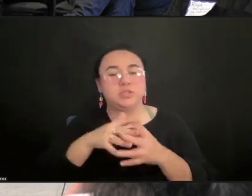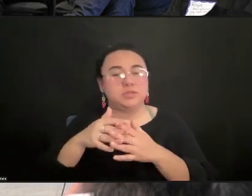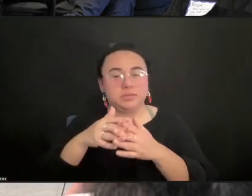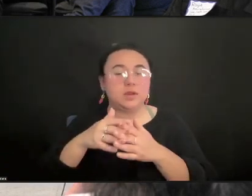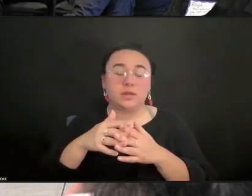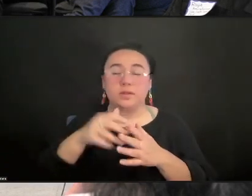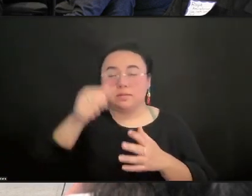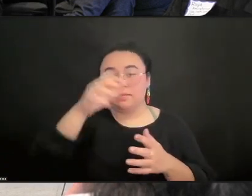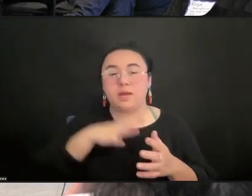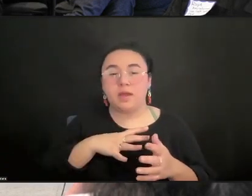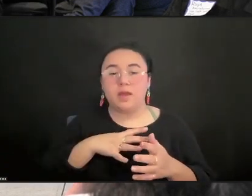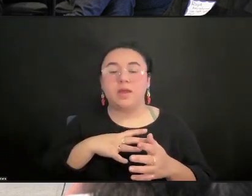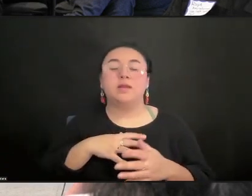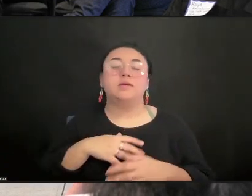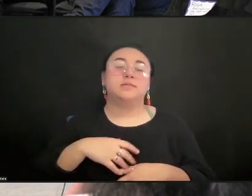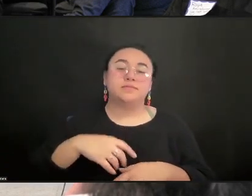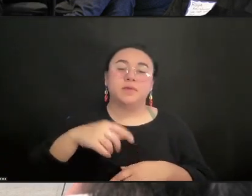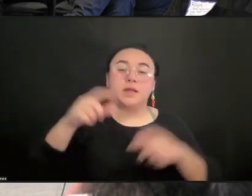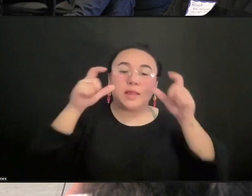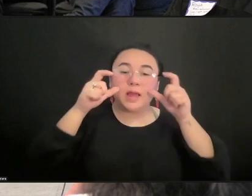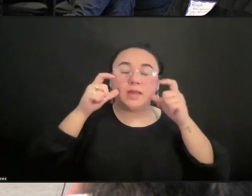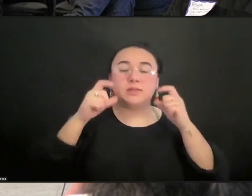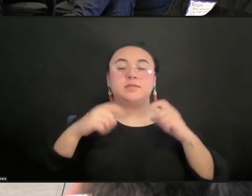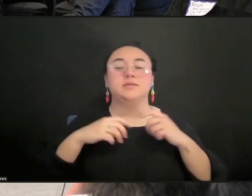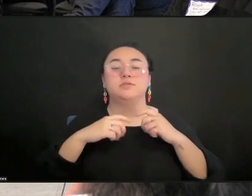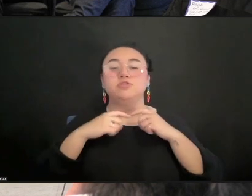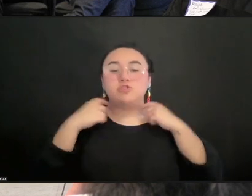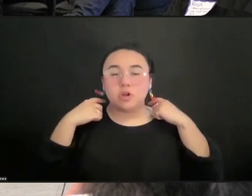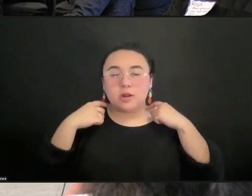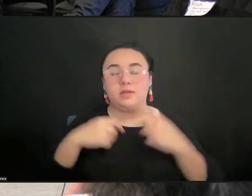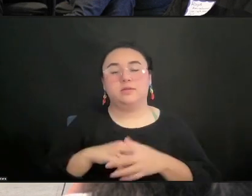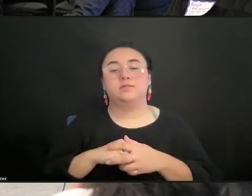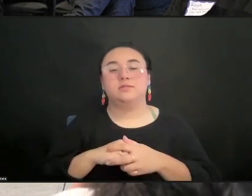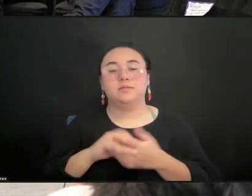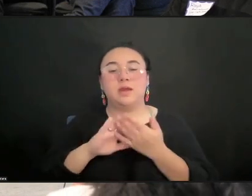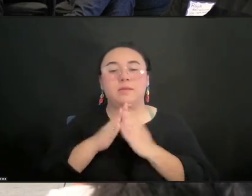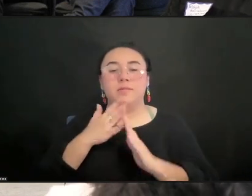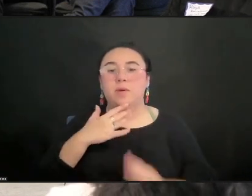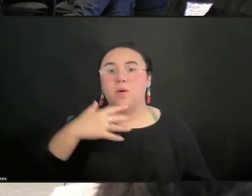sweater, and I'm getting older by the day.